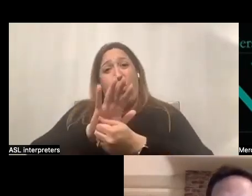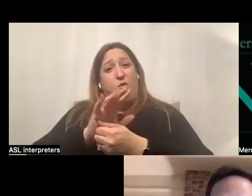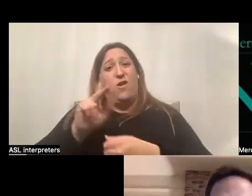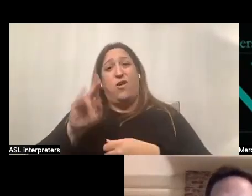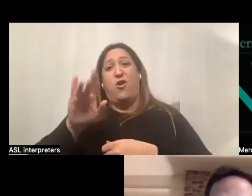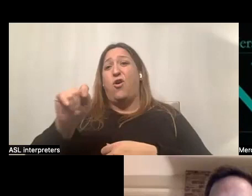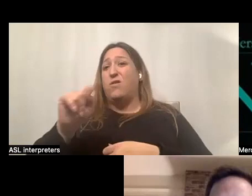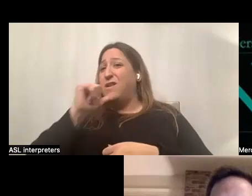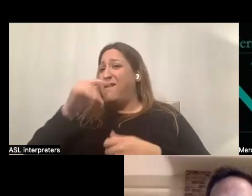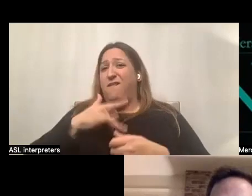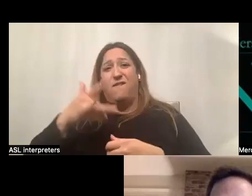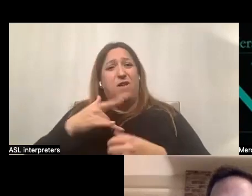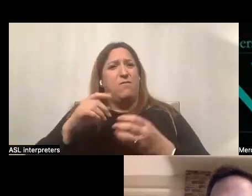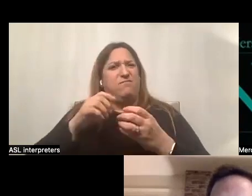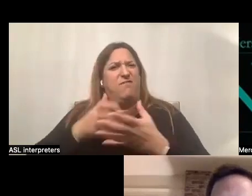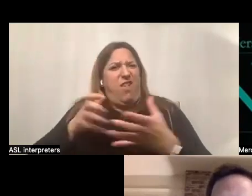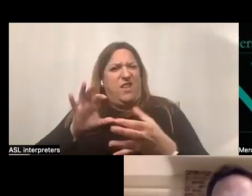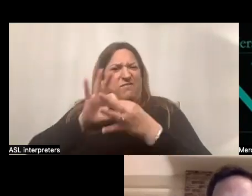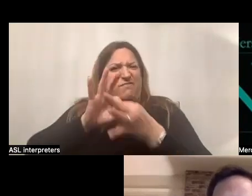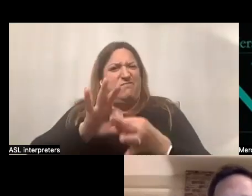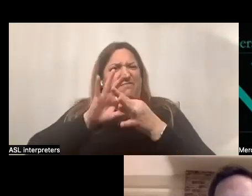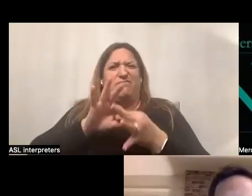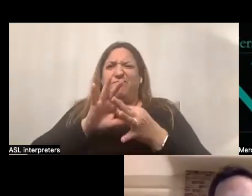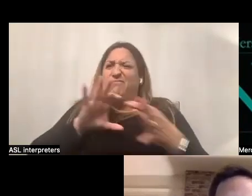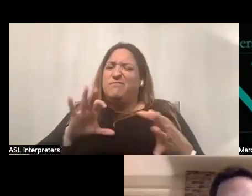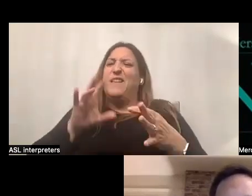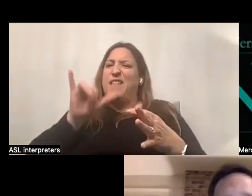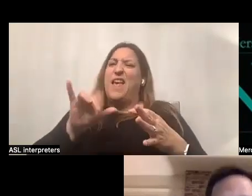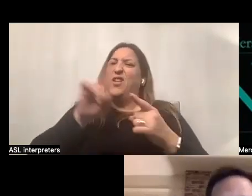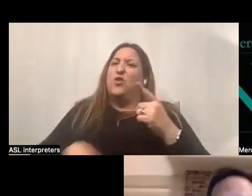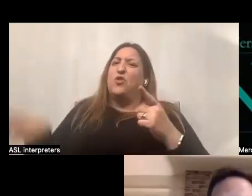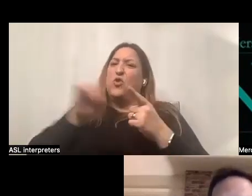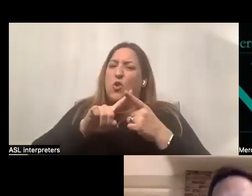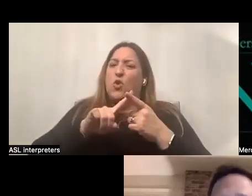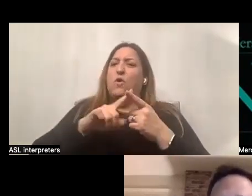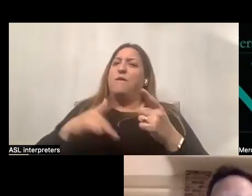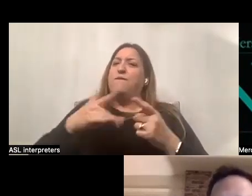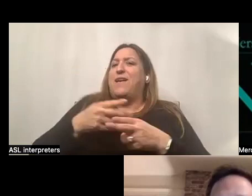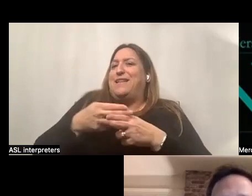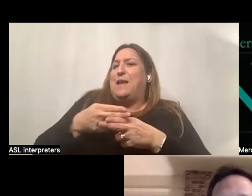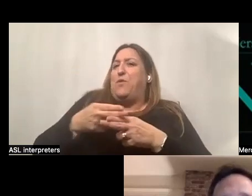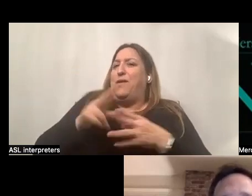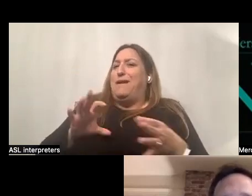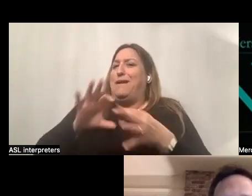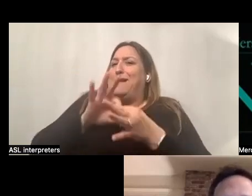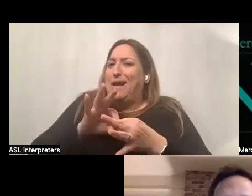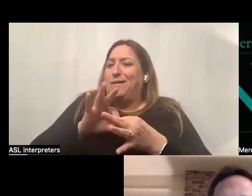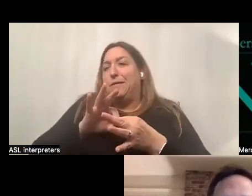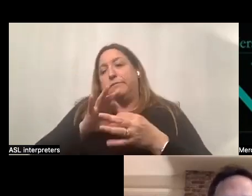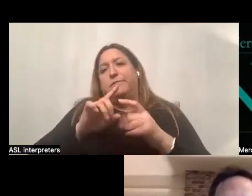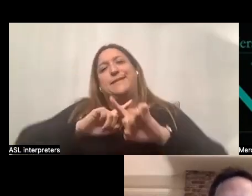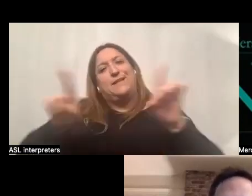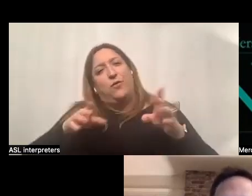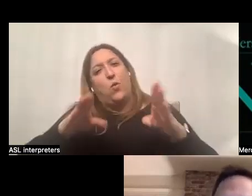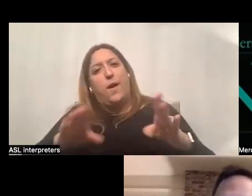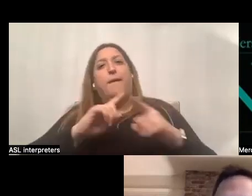he had much connection with people and the circle was a way for him to temporary, to feel temporarily connected in an unconventional way. But the